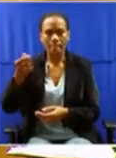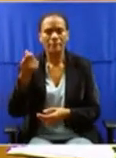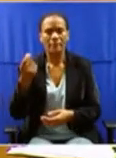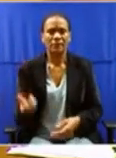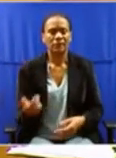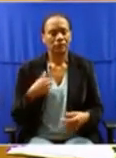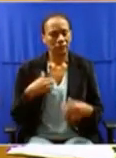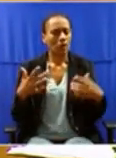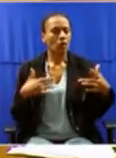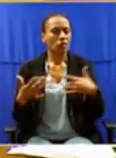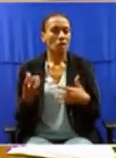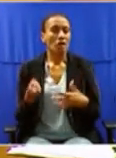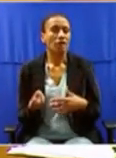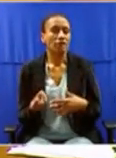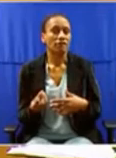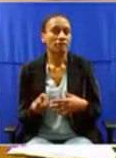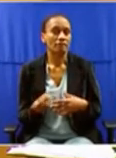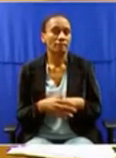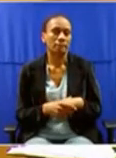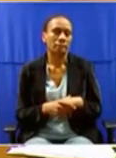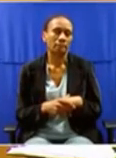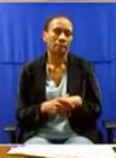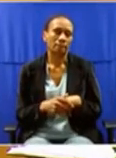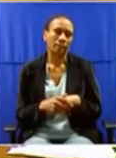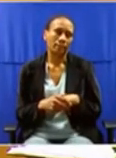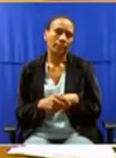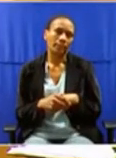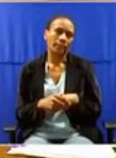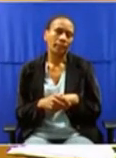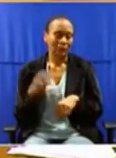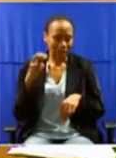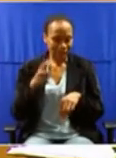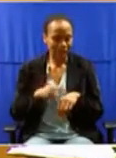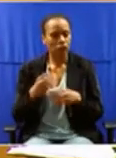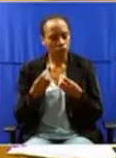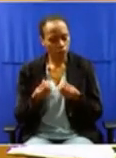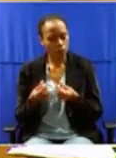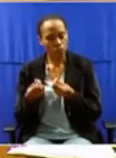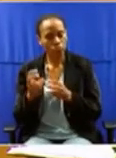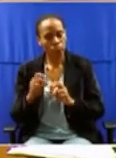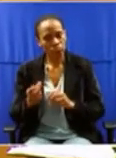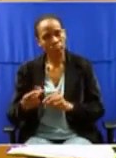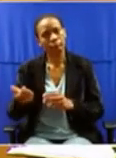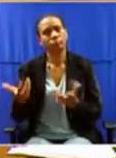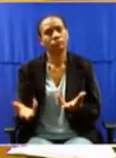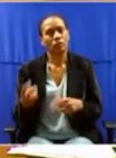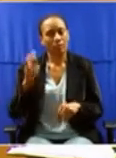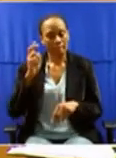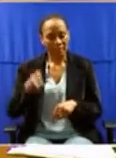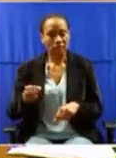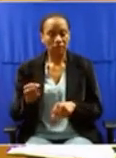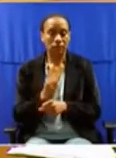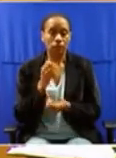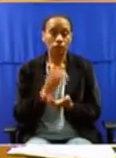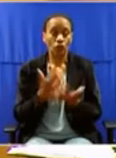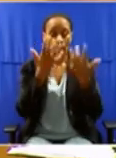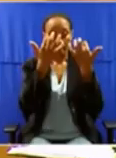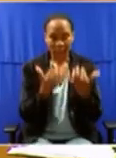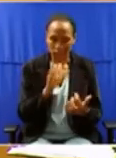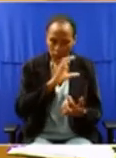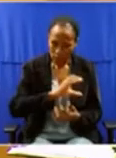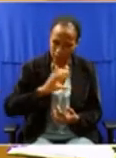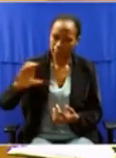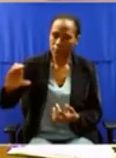concern from the perspective of the ACDP, and it needs to be addressed. We need to ensure that sufficient funds are given